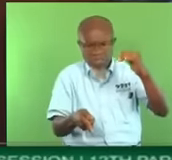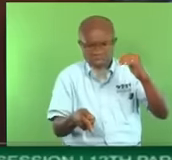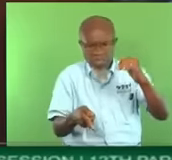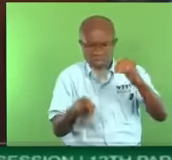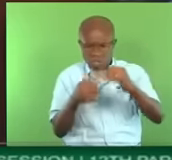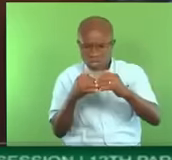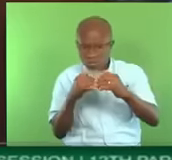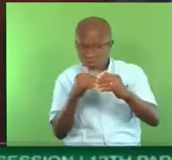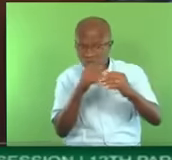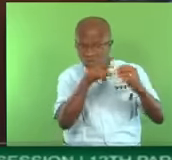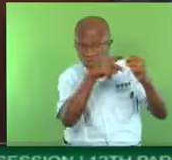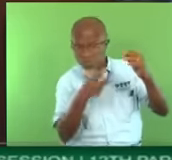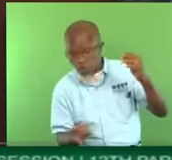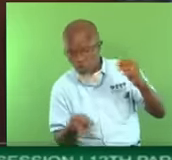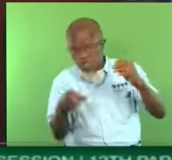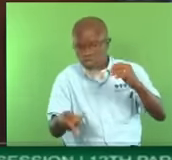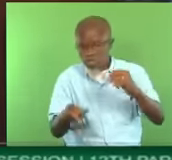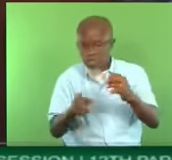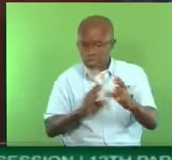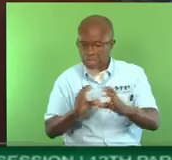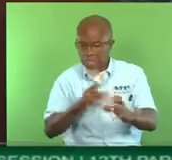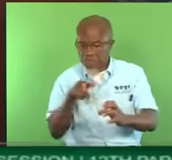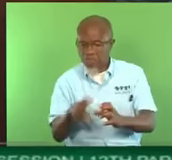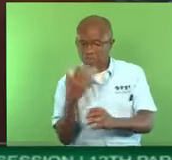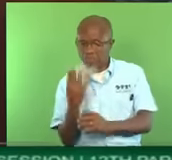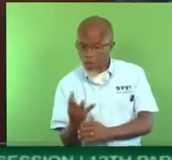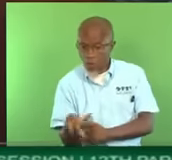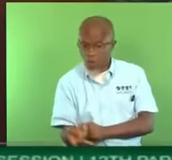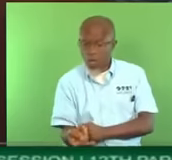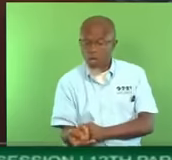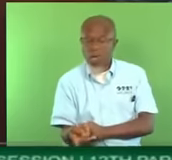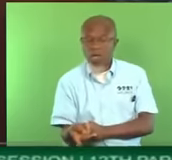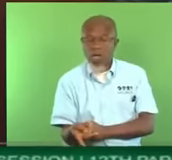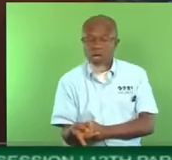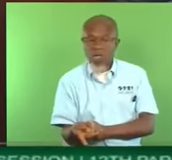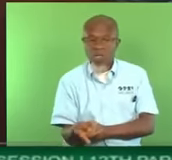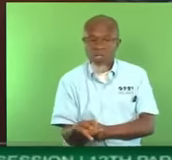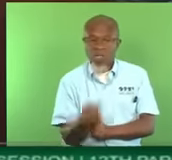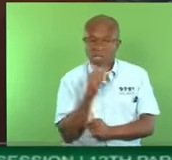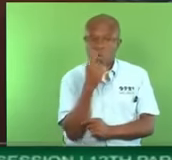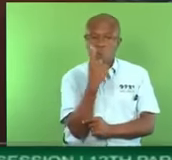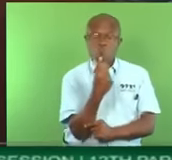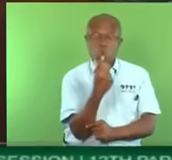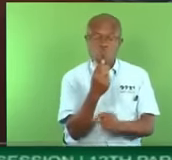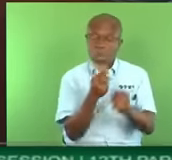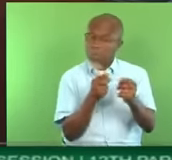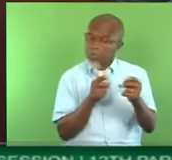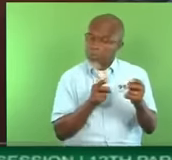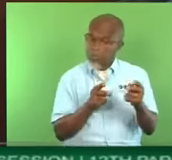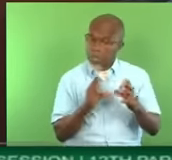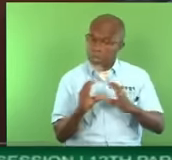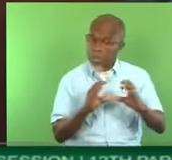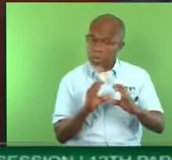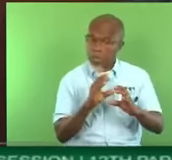housing structures in Port of Spain, and the concrete fall down. Not on one vehicle, you know. On four.